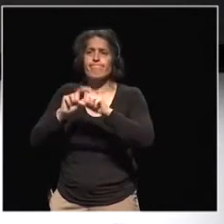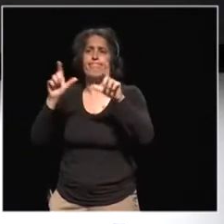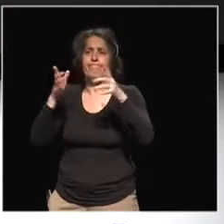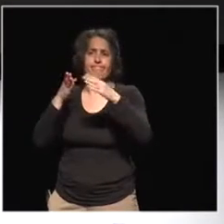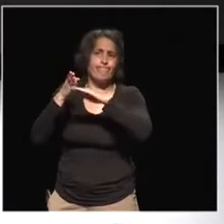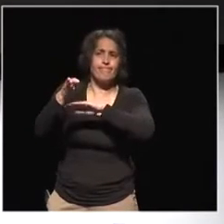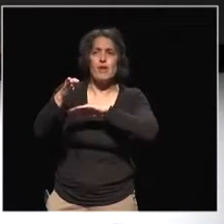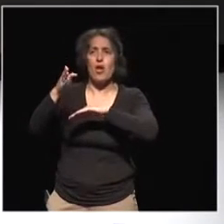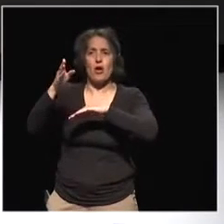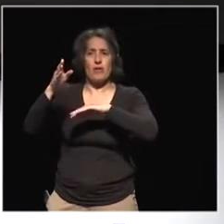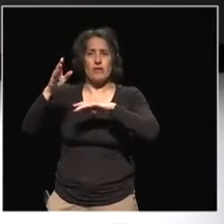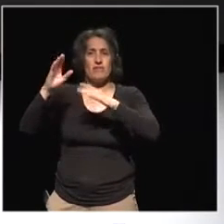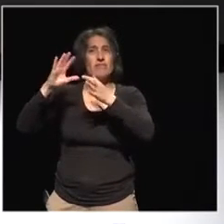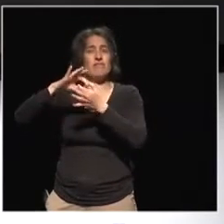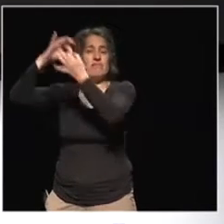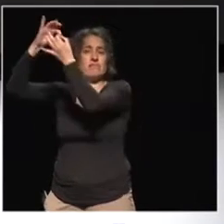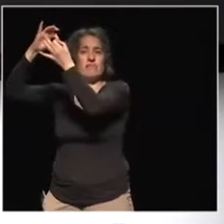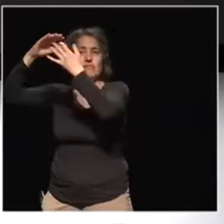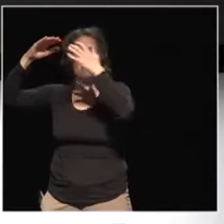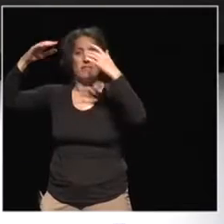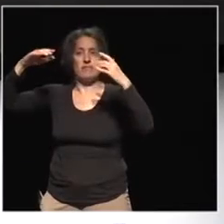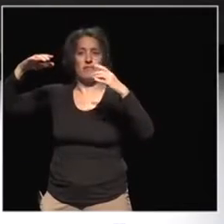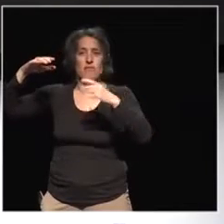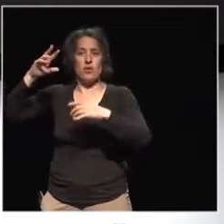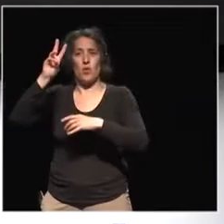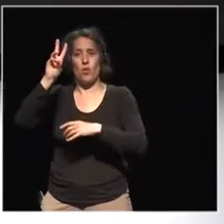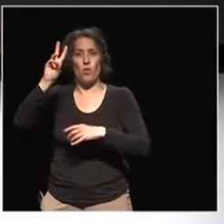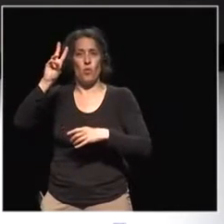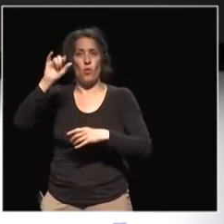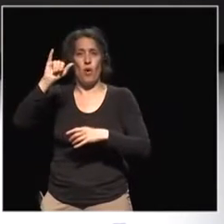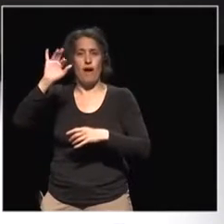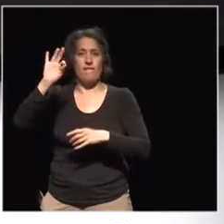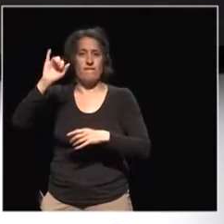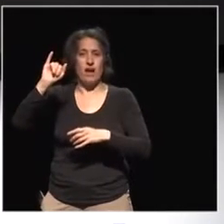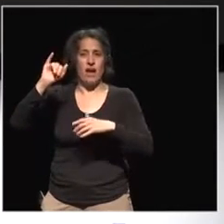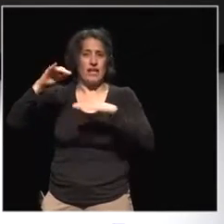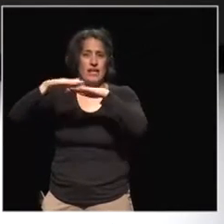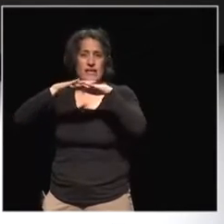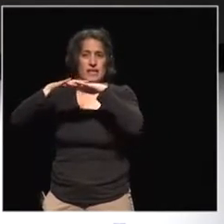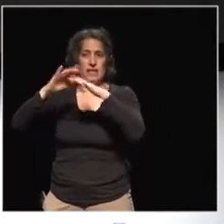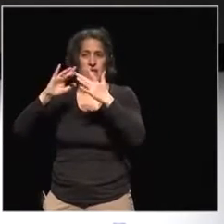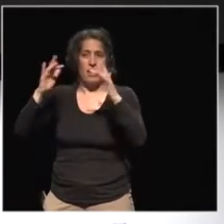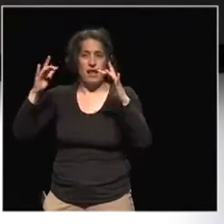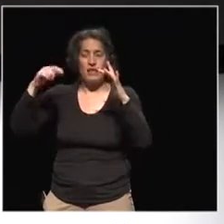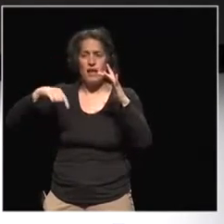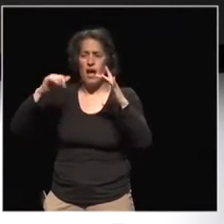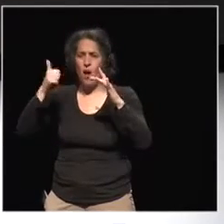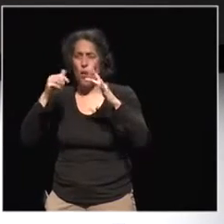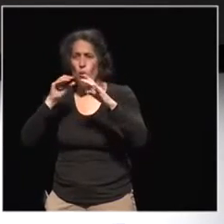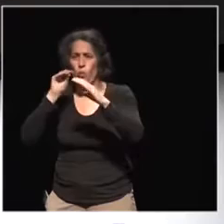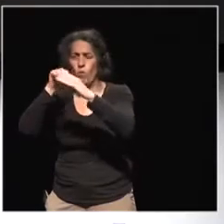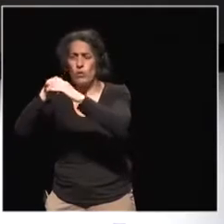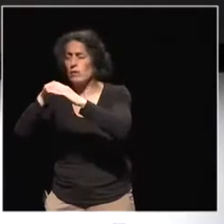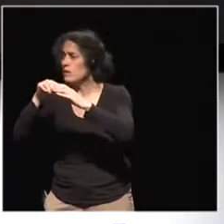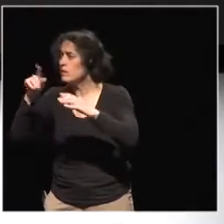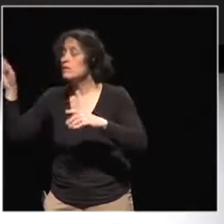That's a good point. I think there is a slide prepared to display the password for this particular